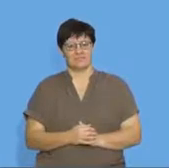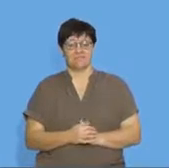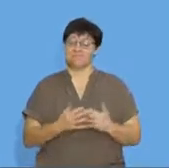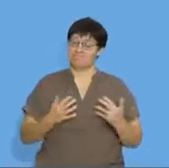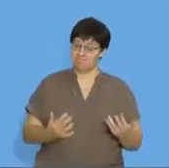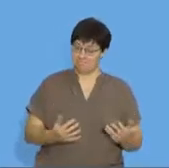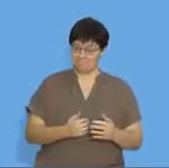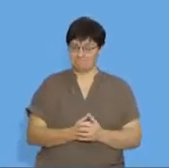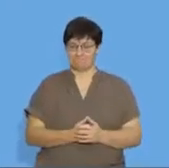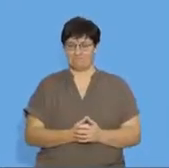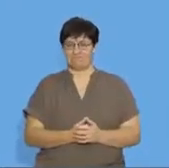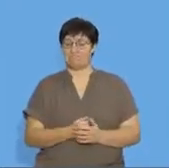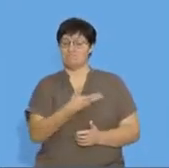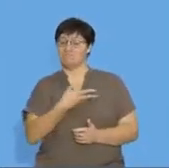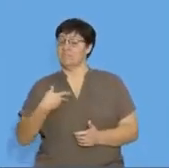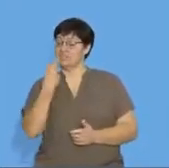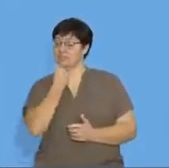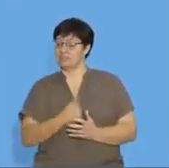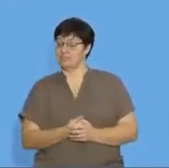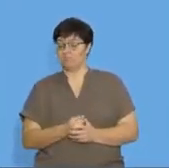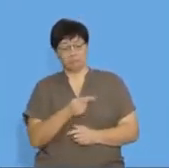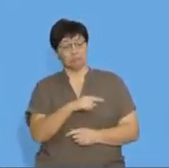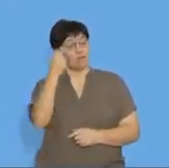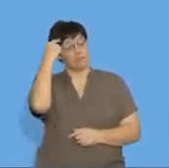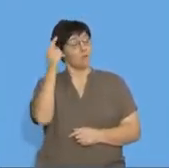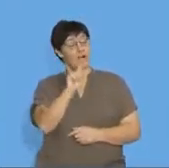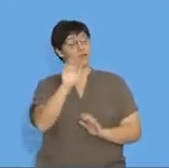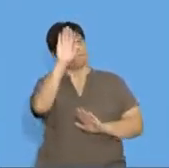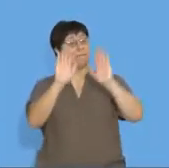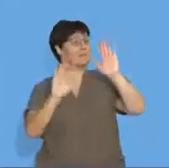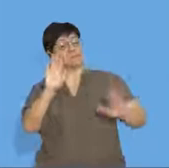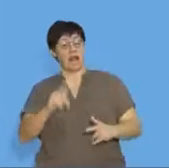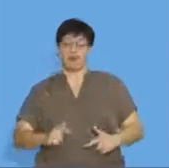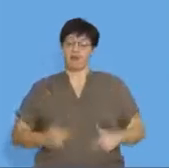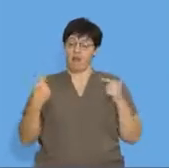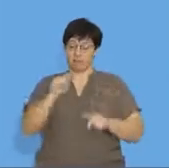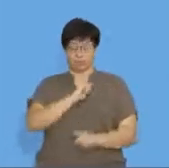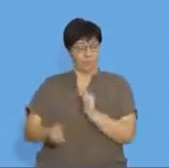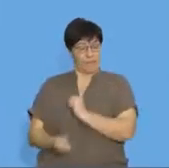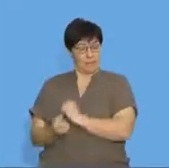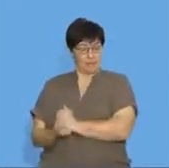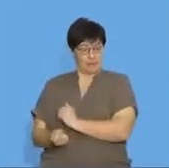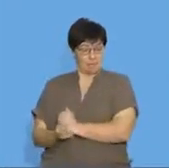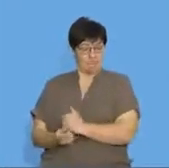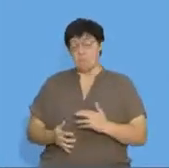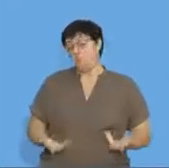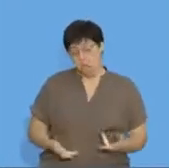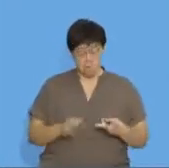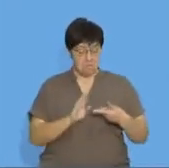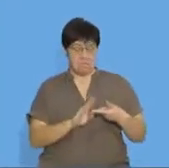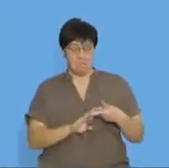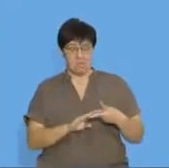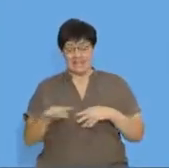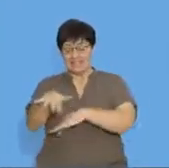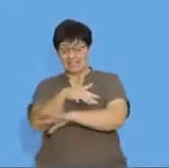So, ladies and gentlemen, have you ever thought about patterns that occur in real life? Or if patterns can link to